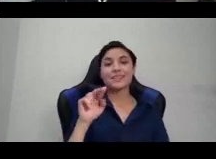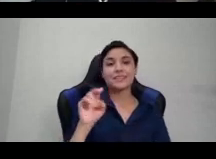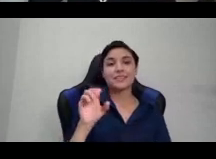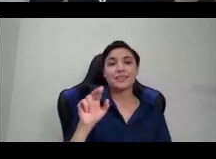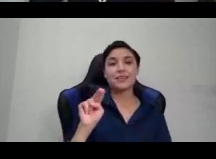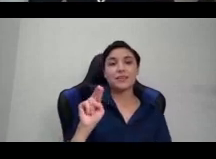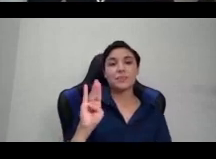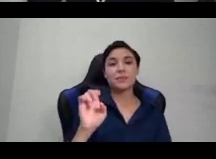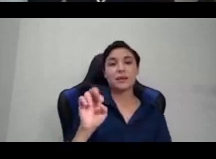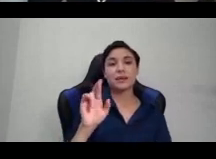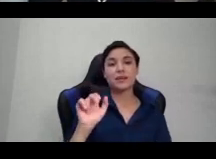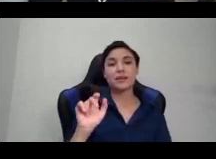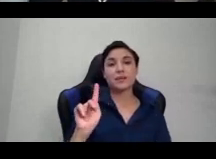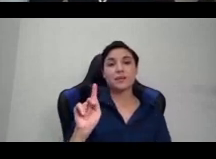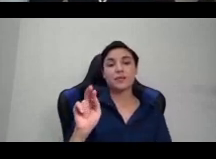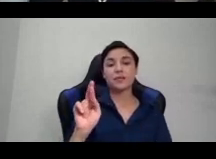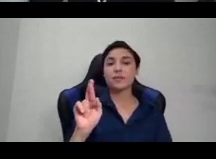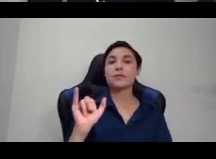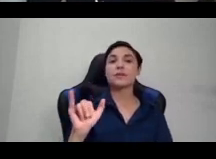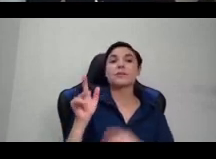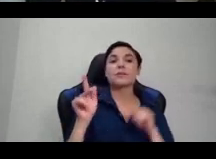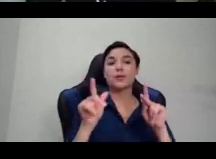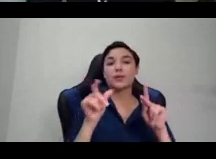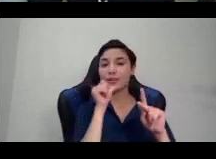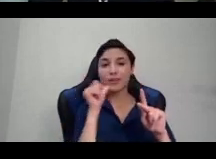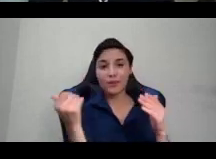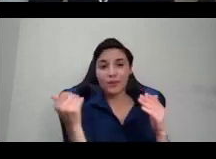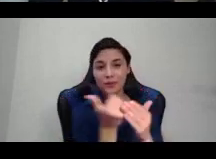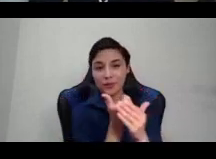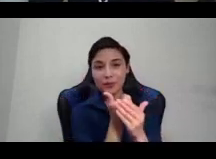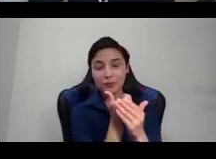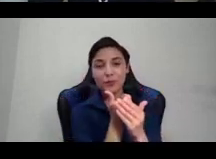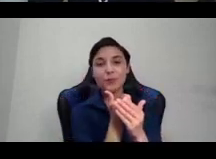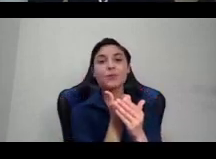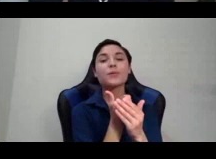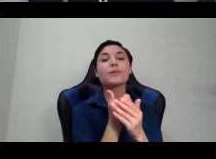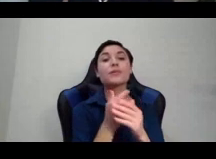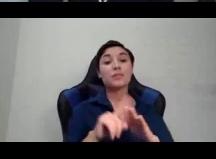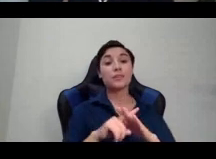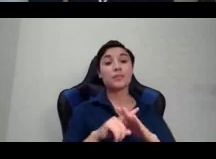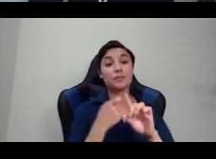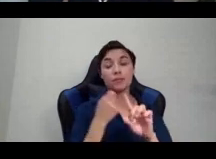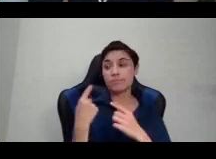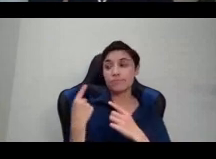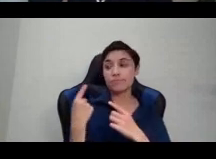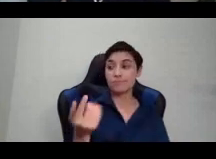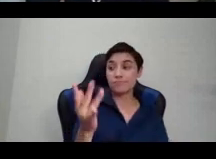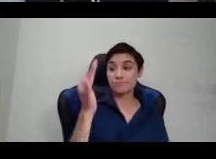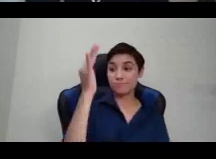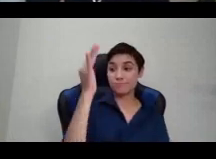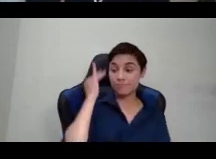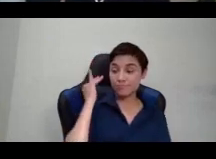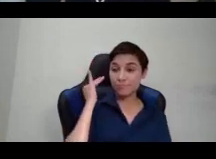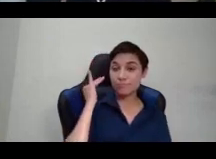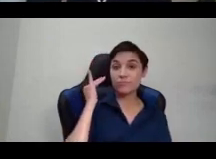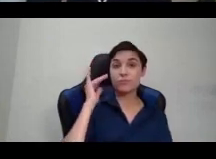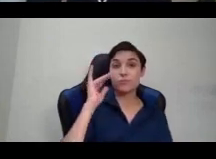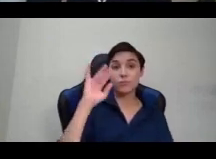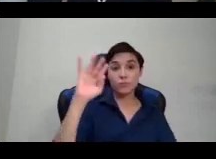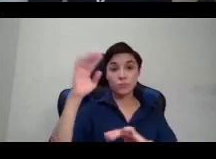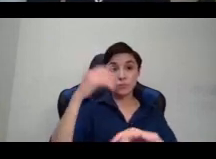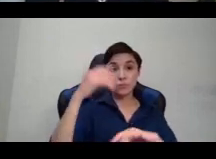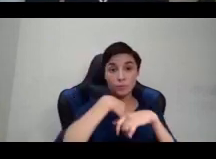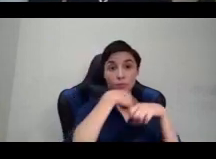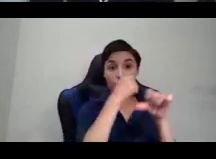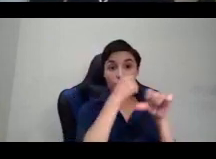So starting from the very creation of the world and how indigenous peoples around the world have thought about the creation of the world,